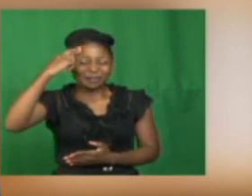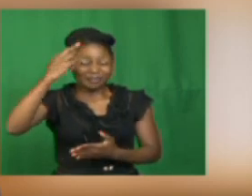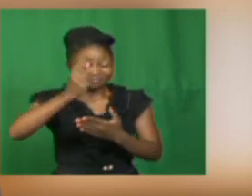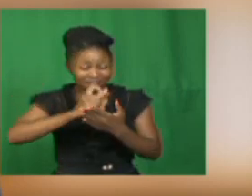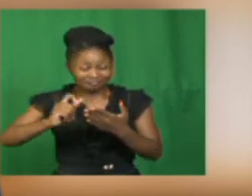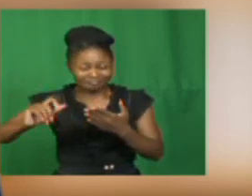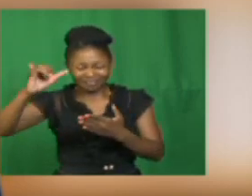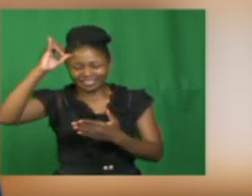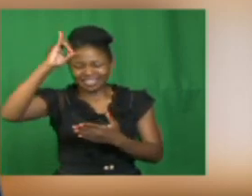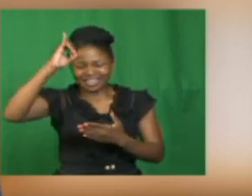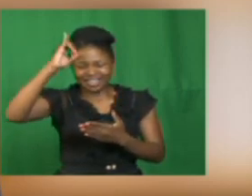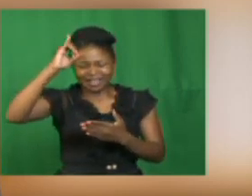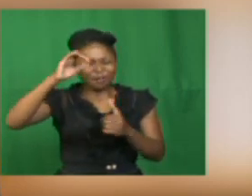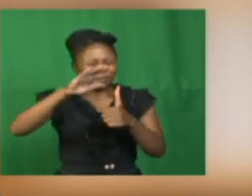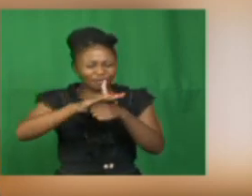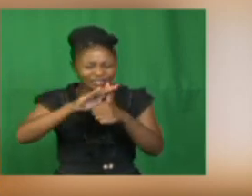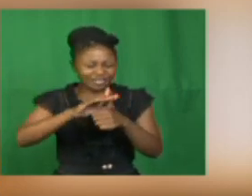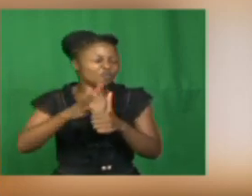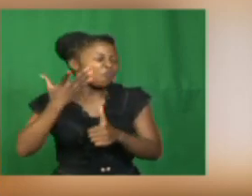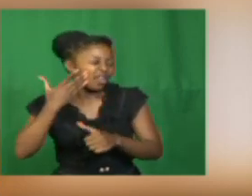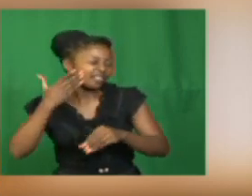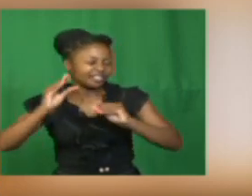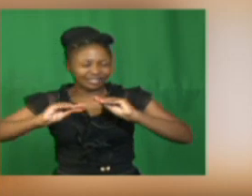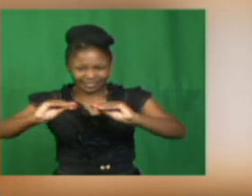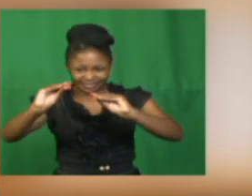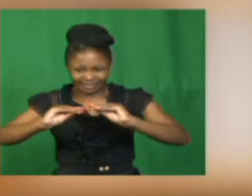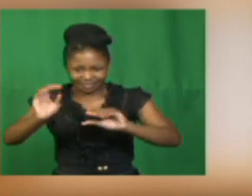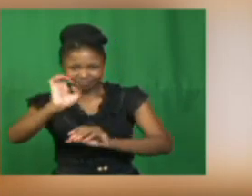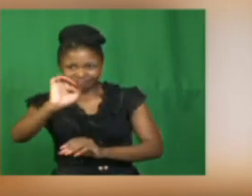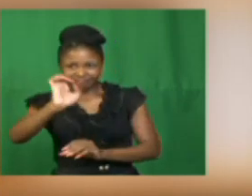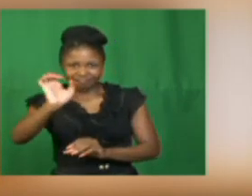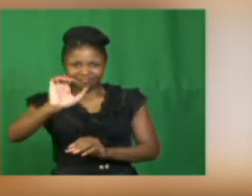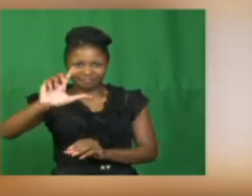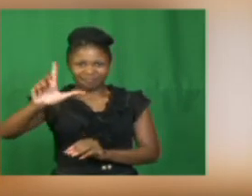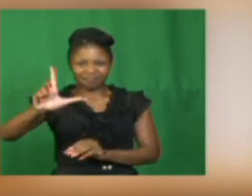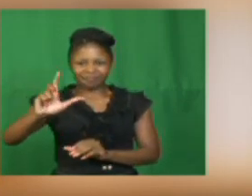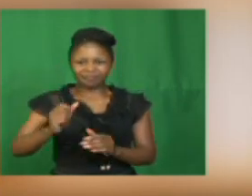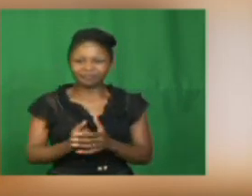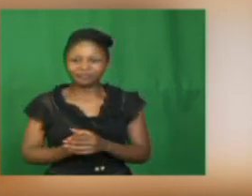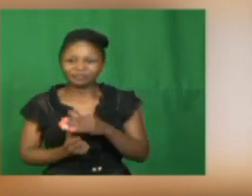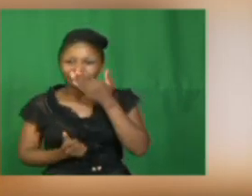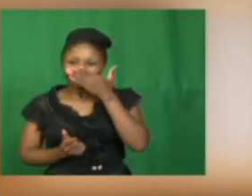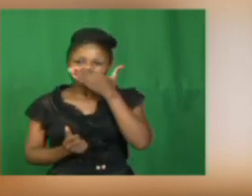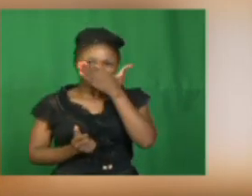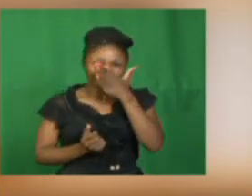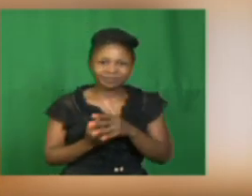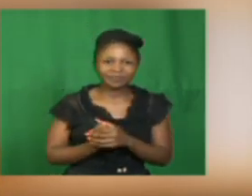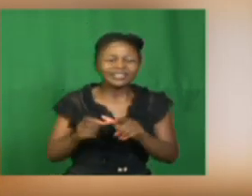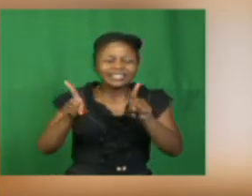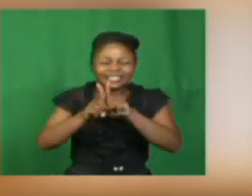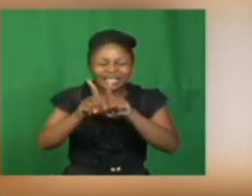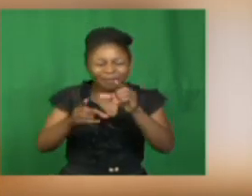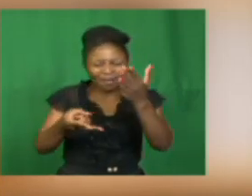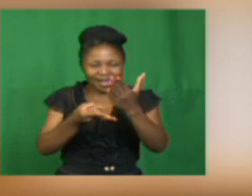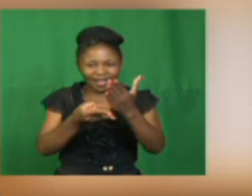being developed in the teaching of English language. It also will help our grade 7